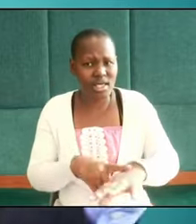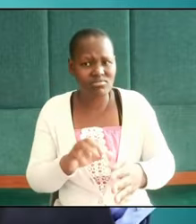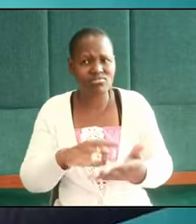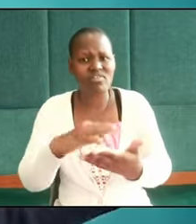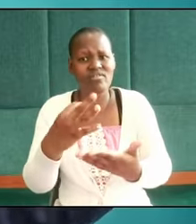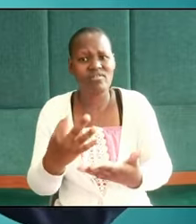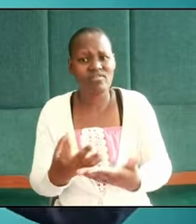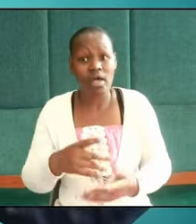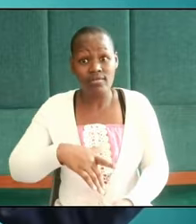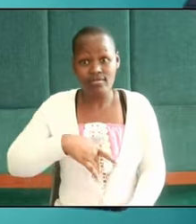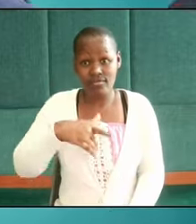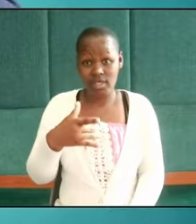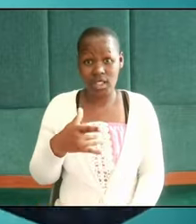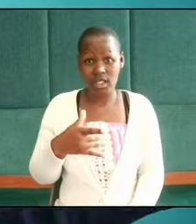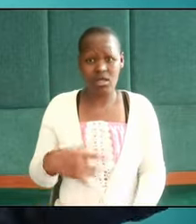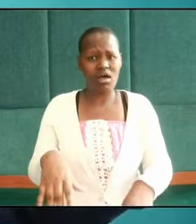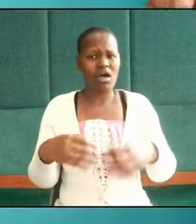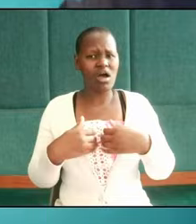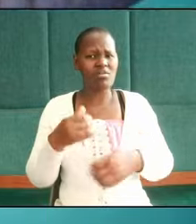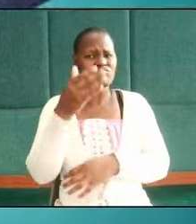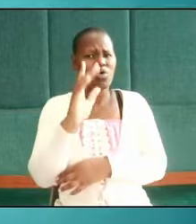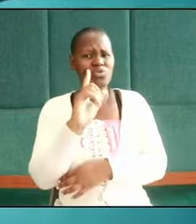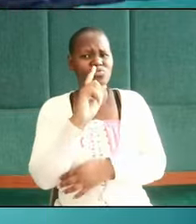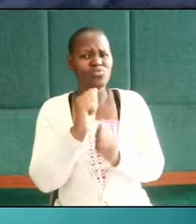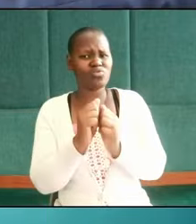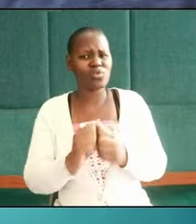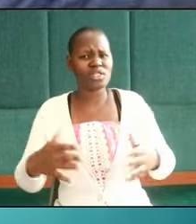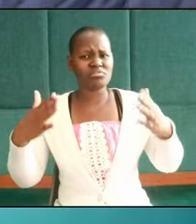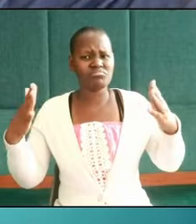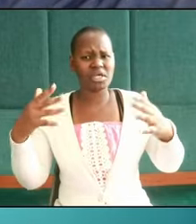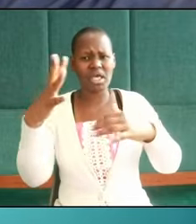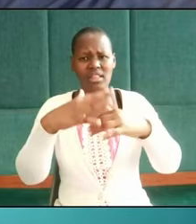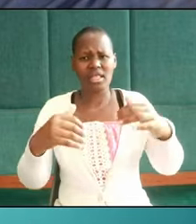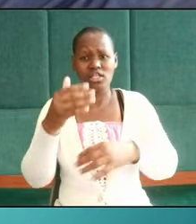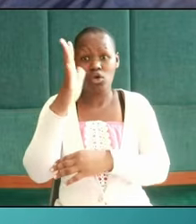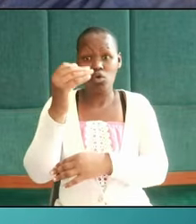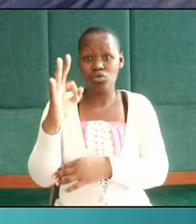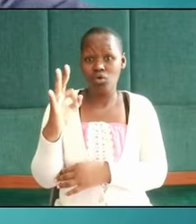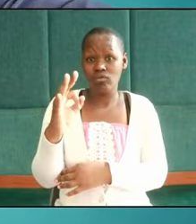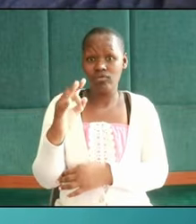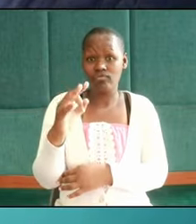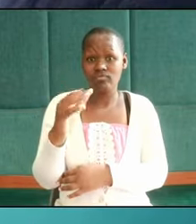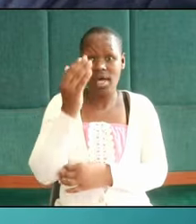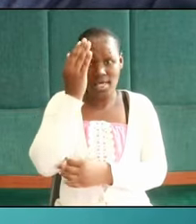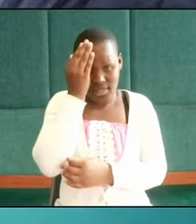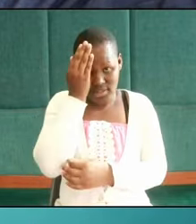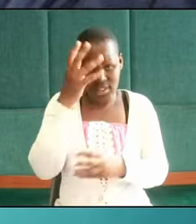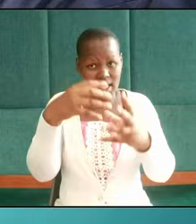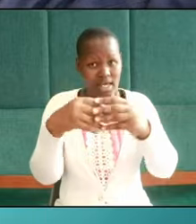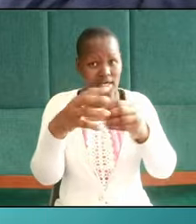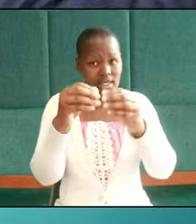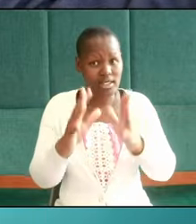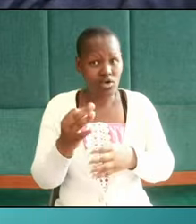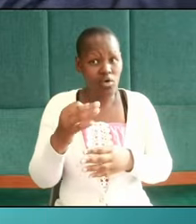fell that their gods were greater than the gods of Israel the creator of